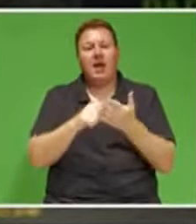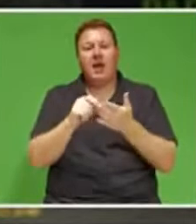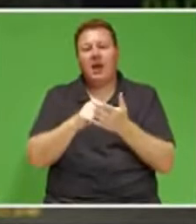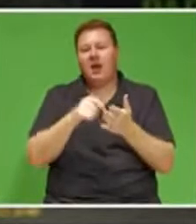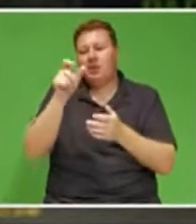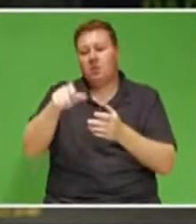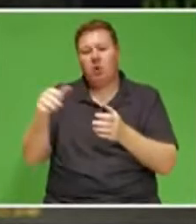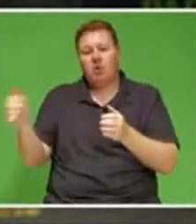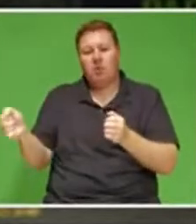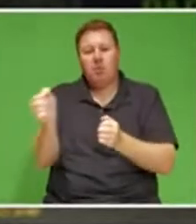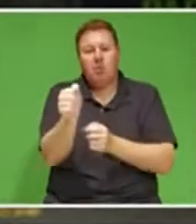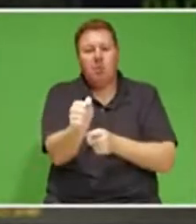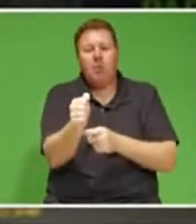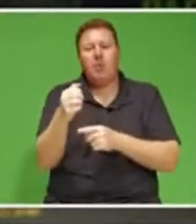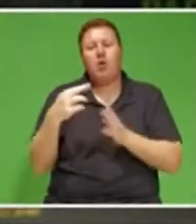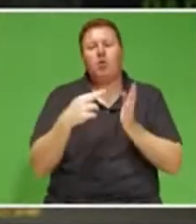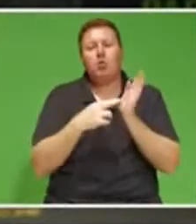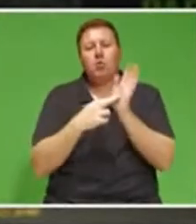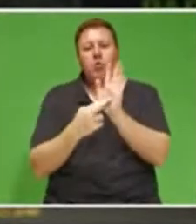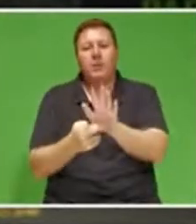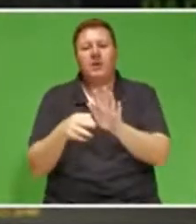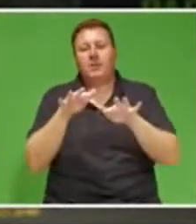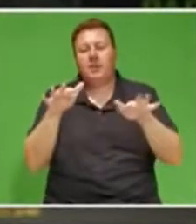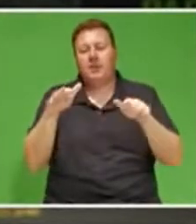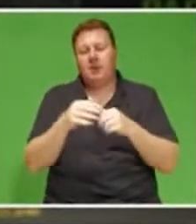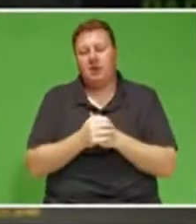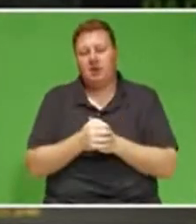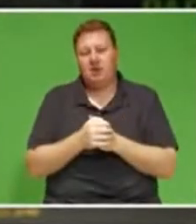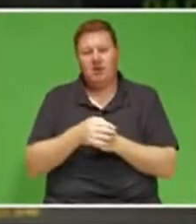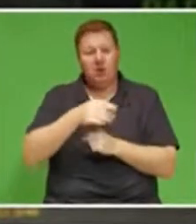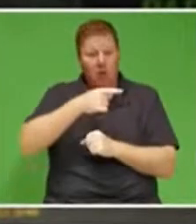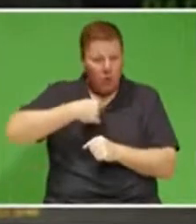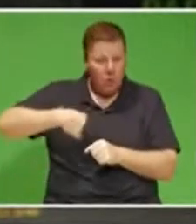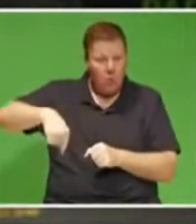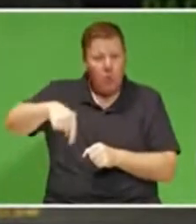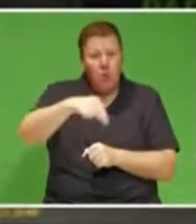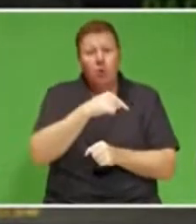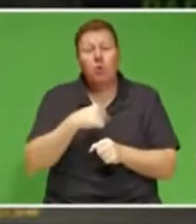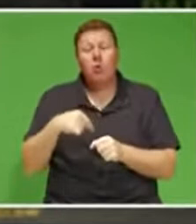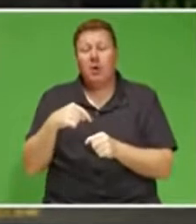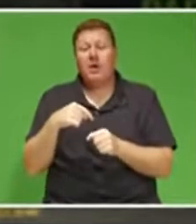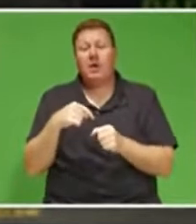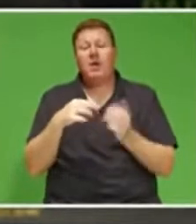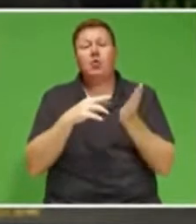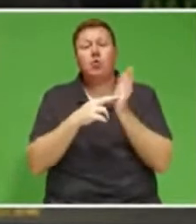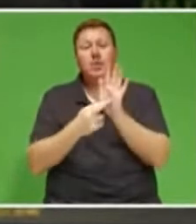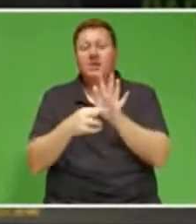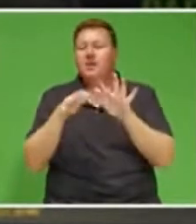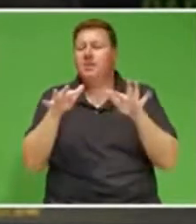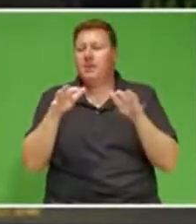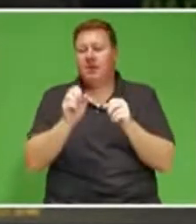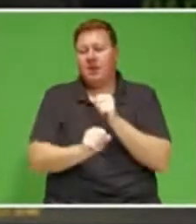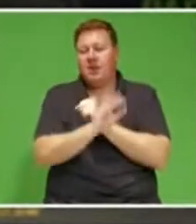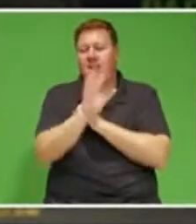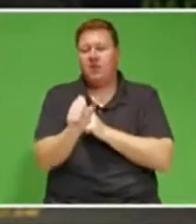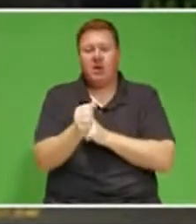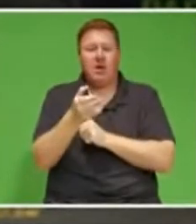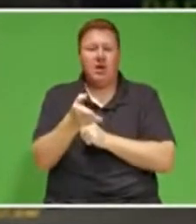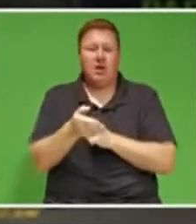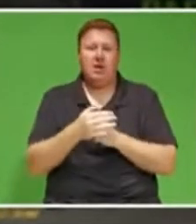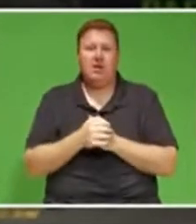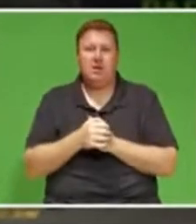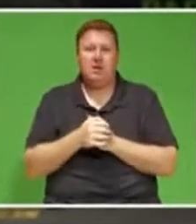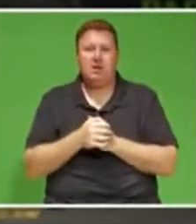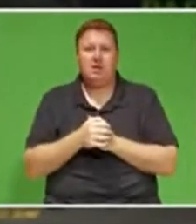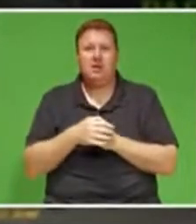As we, the elected representatives of the people of our country, gathered